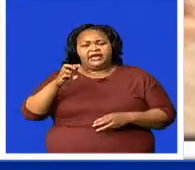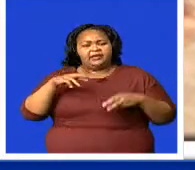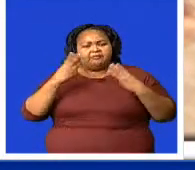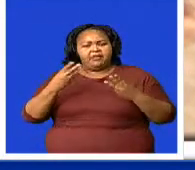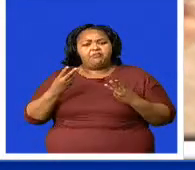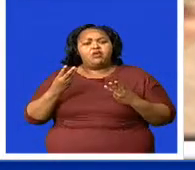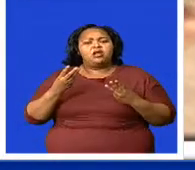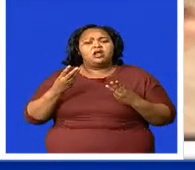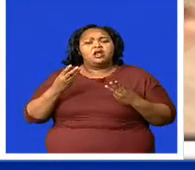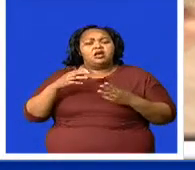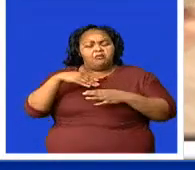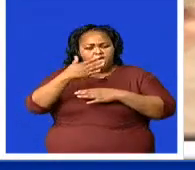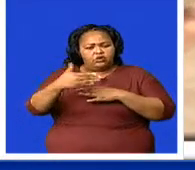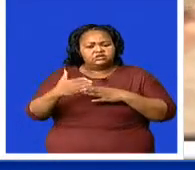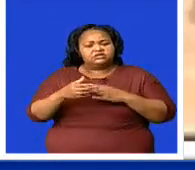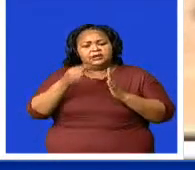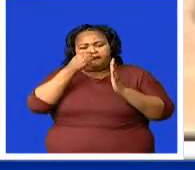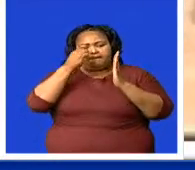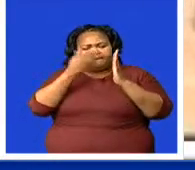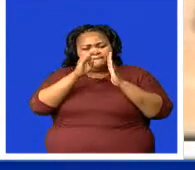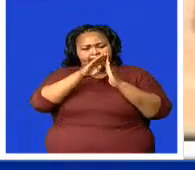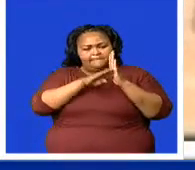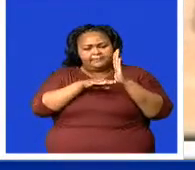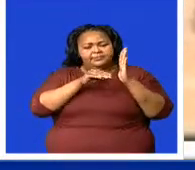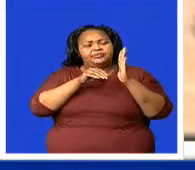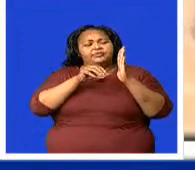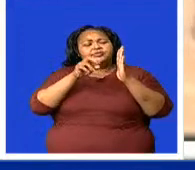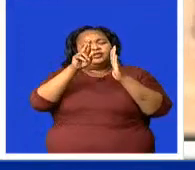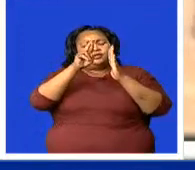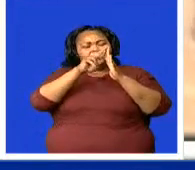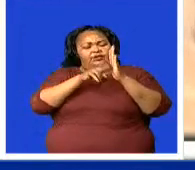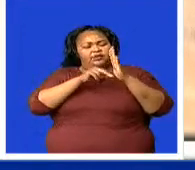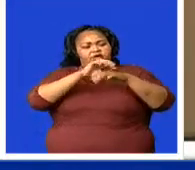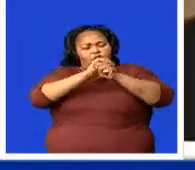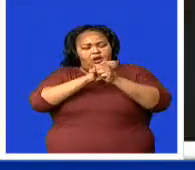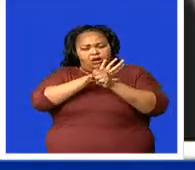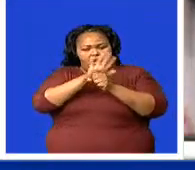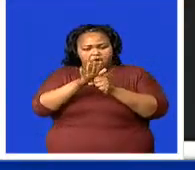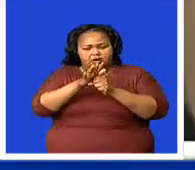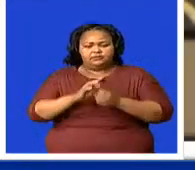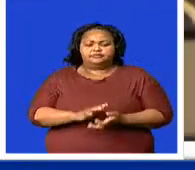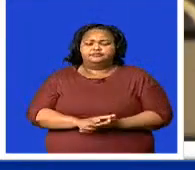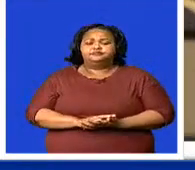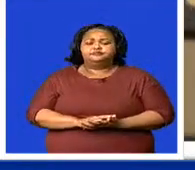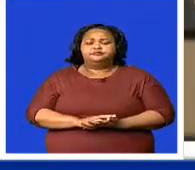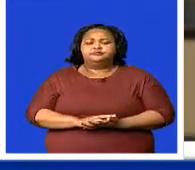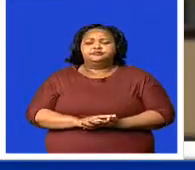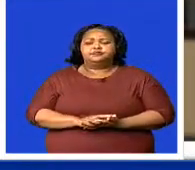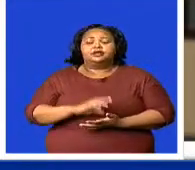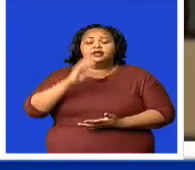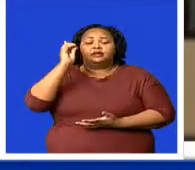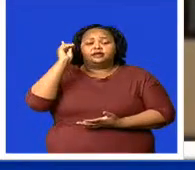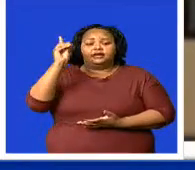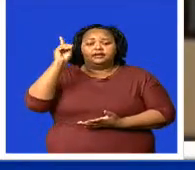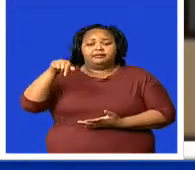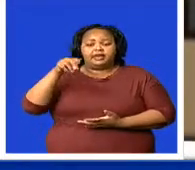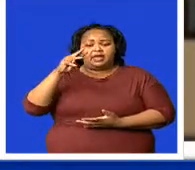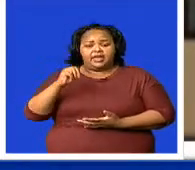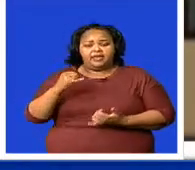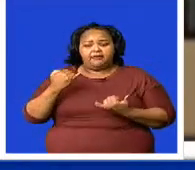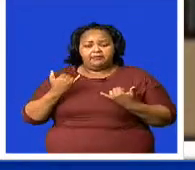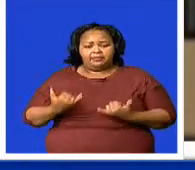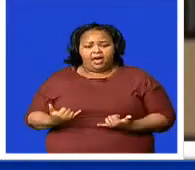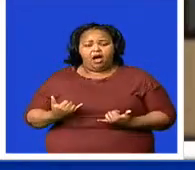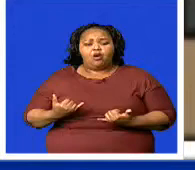should continue to adhere to the COVID-19 regulations. The Deputy Prime Minister has issued